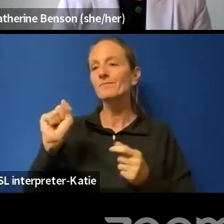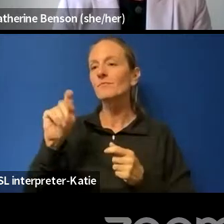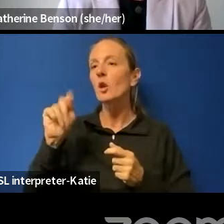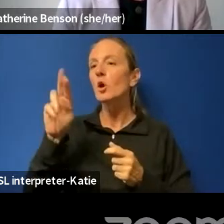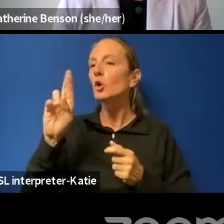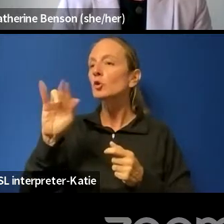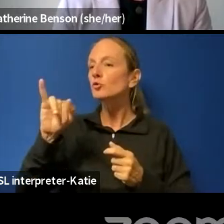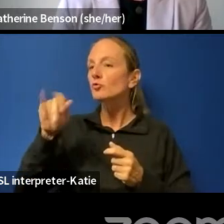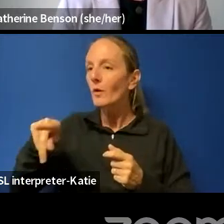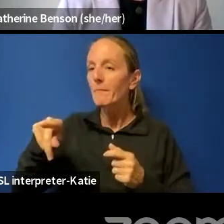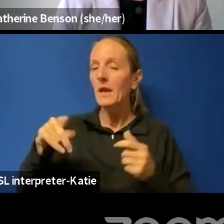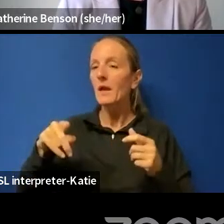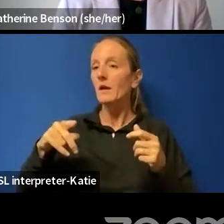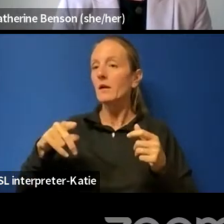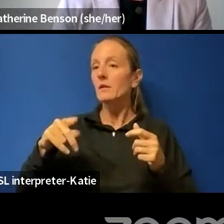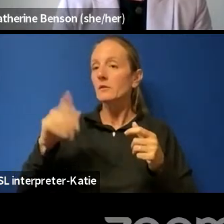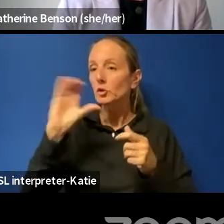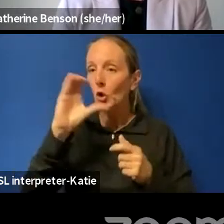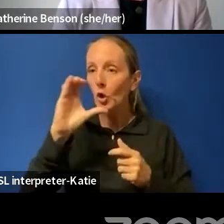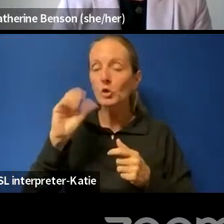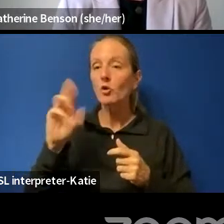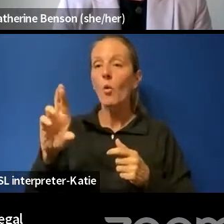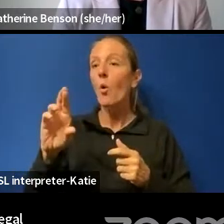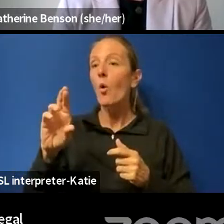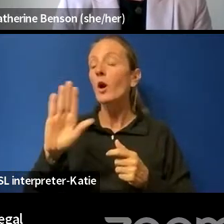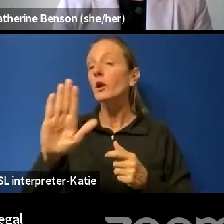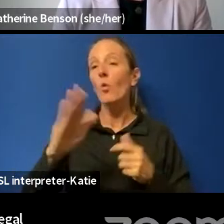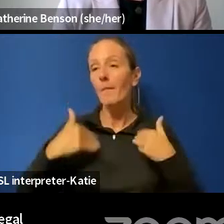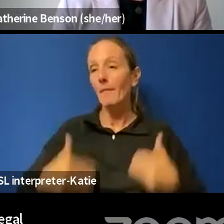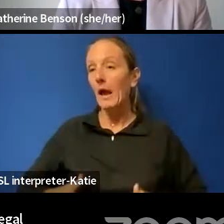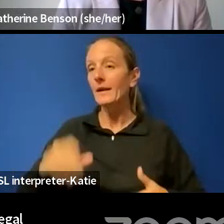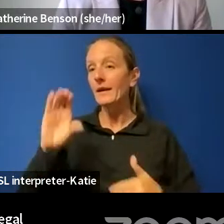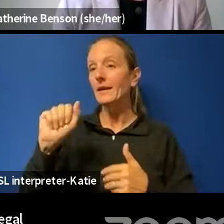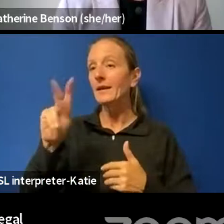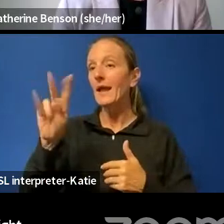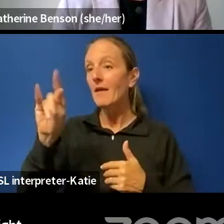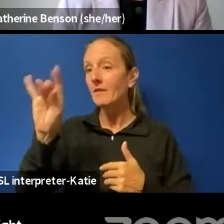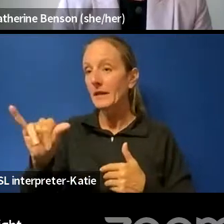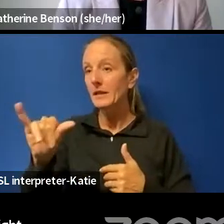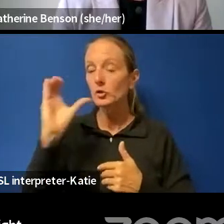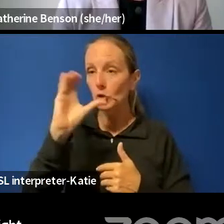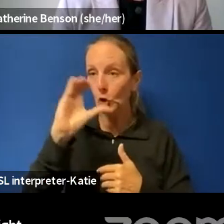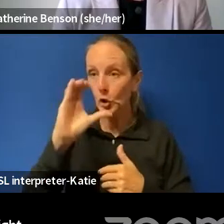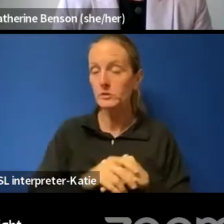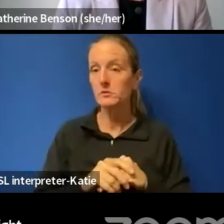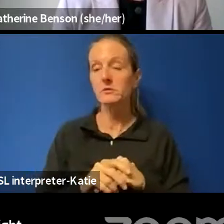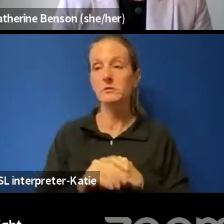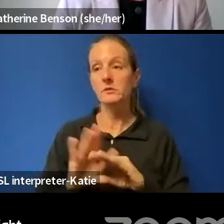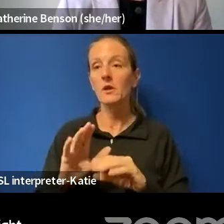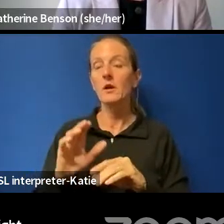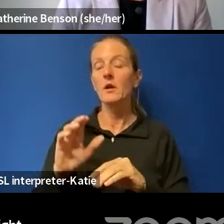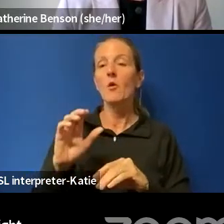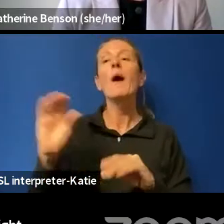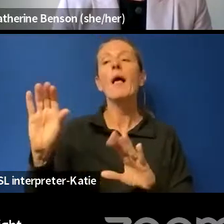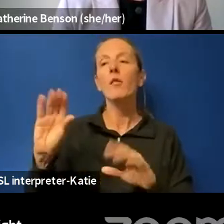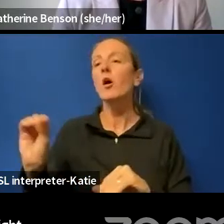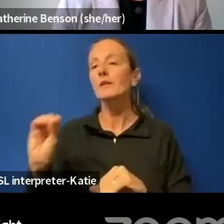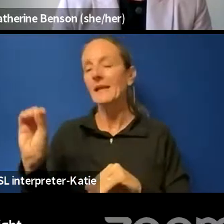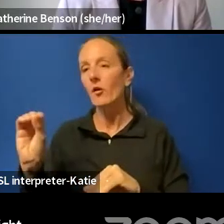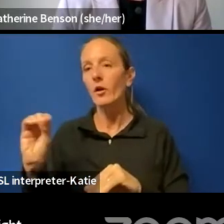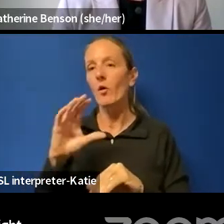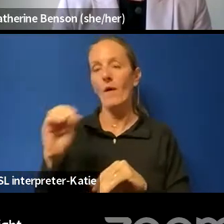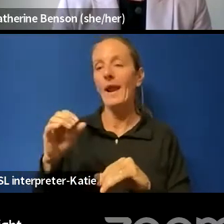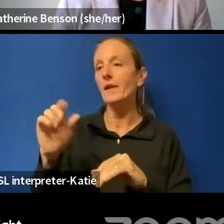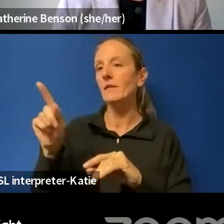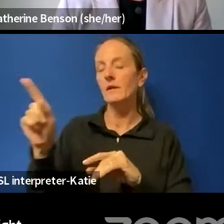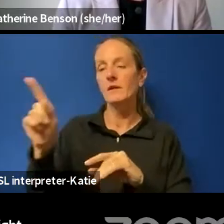it's, except for in Alberta and Ontario, there's complete discretion of the